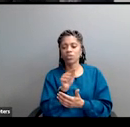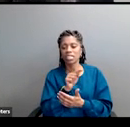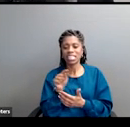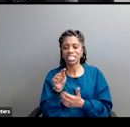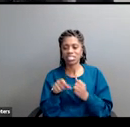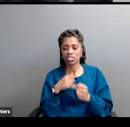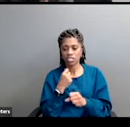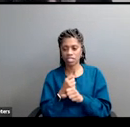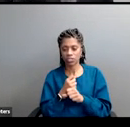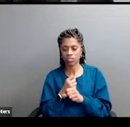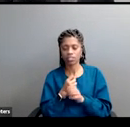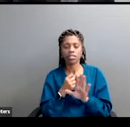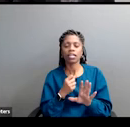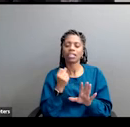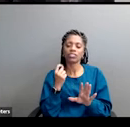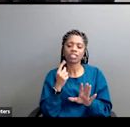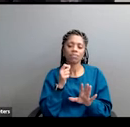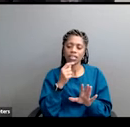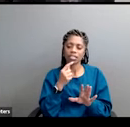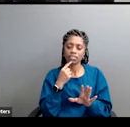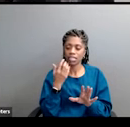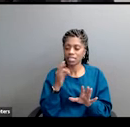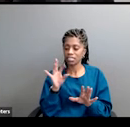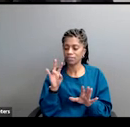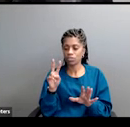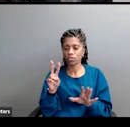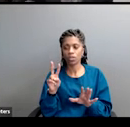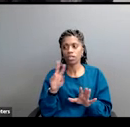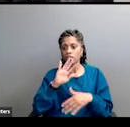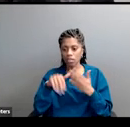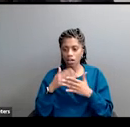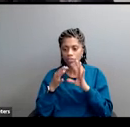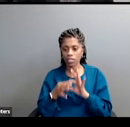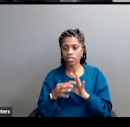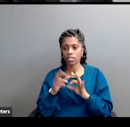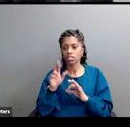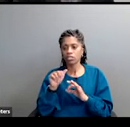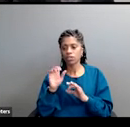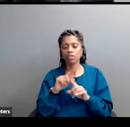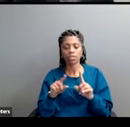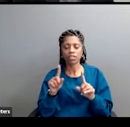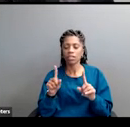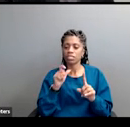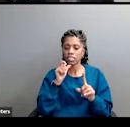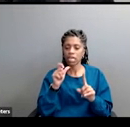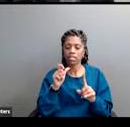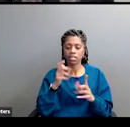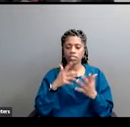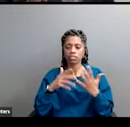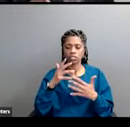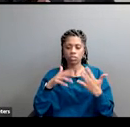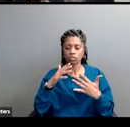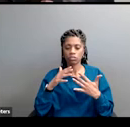politics. I don't want to suggest that 1972 is all about race. There's unrest on the campus, unrest in the streets,